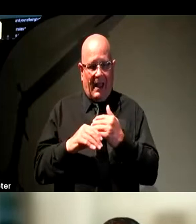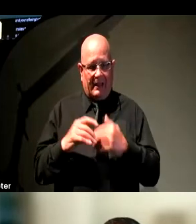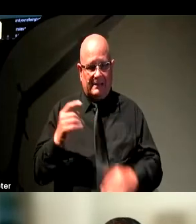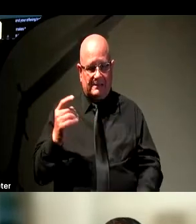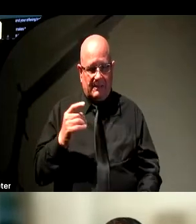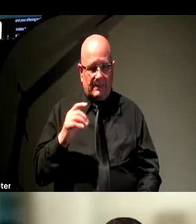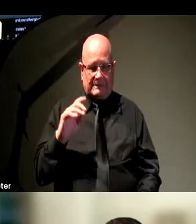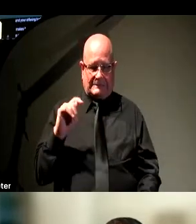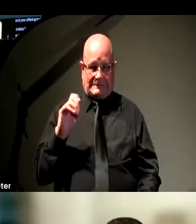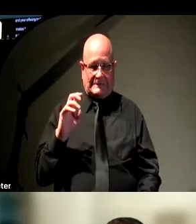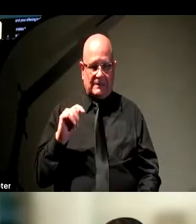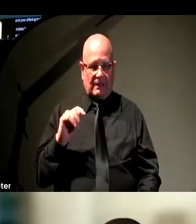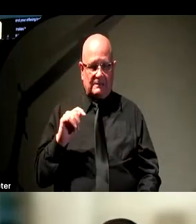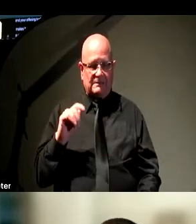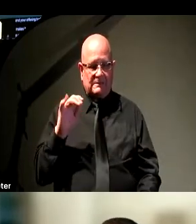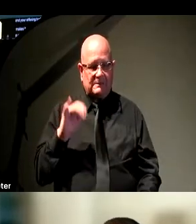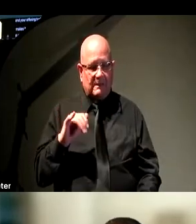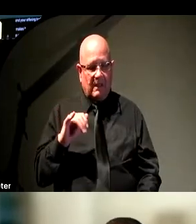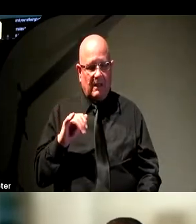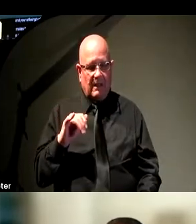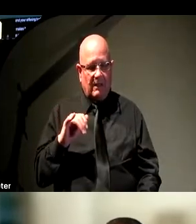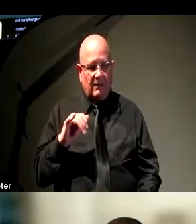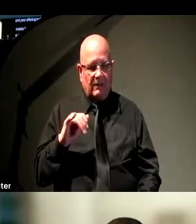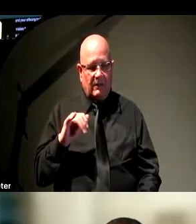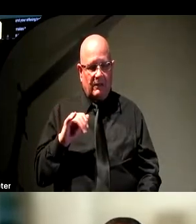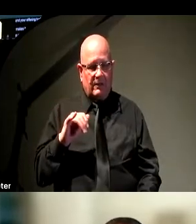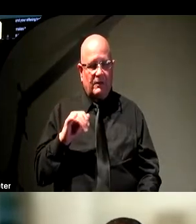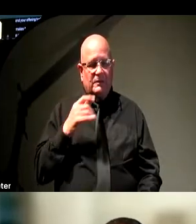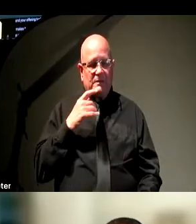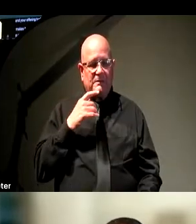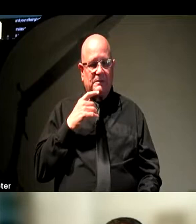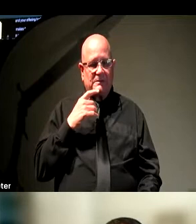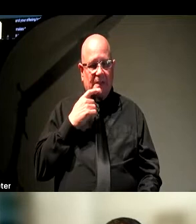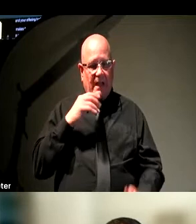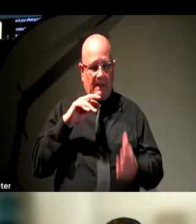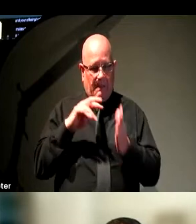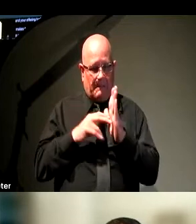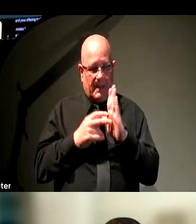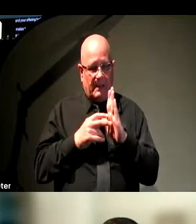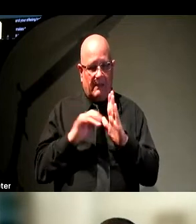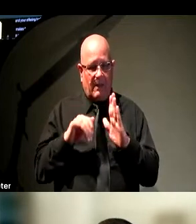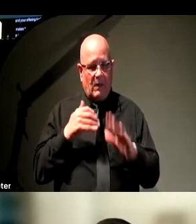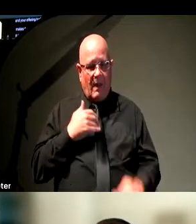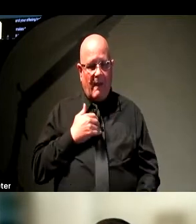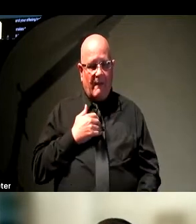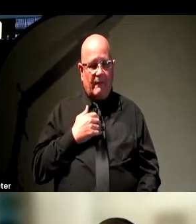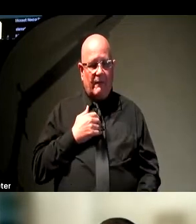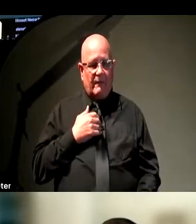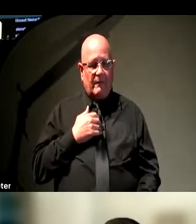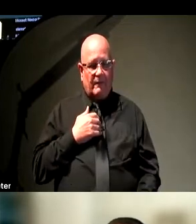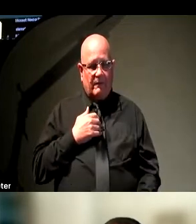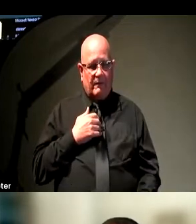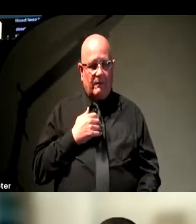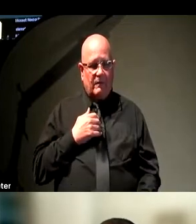to your images. And that's where you type a couple of sentences to convey the meaning that the image has. Also, if you're in Word or